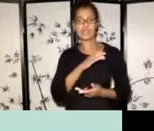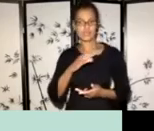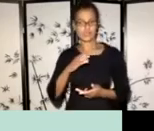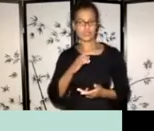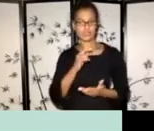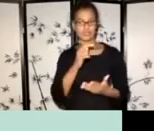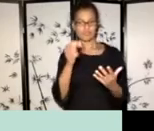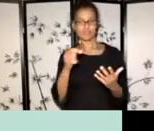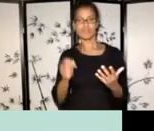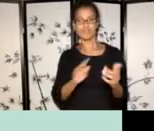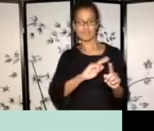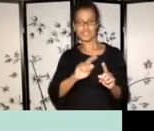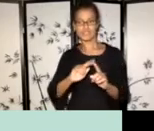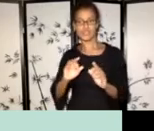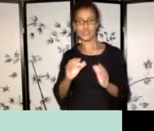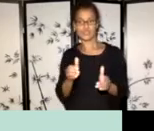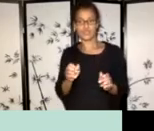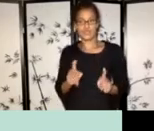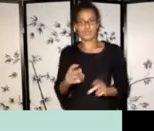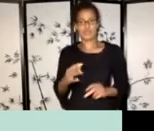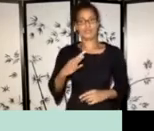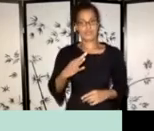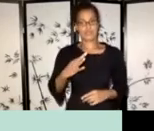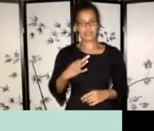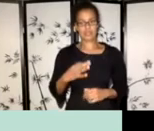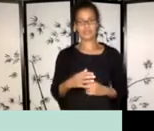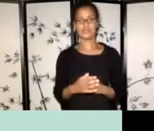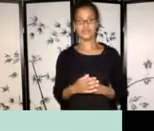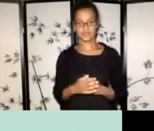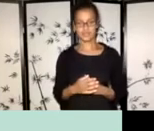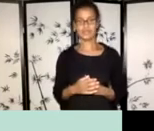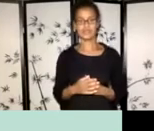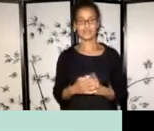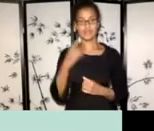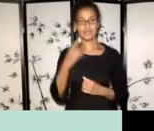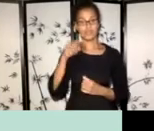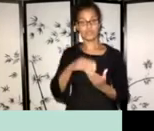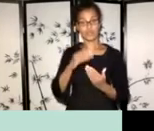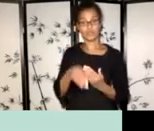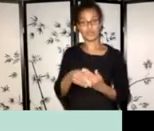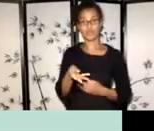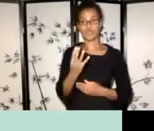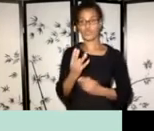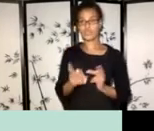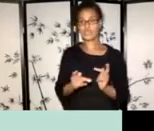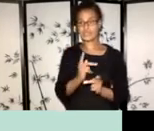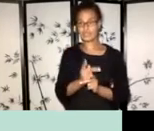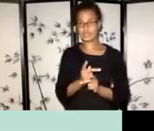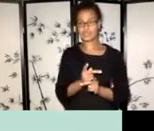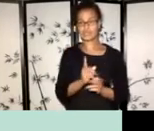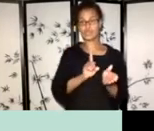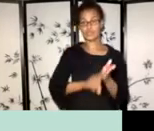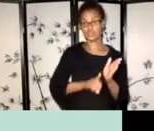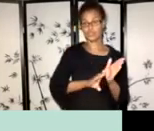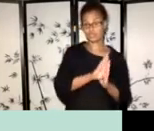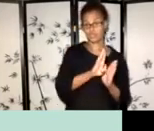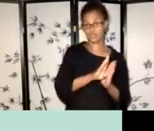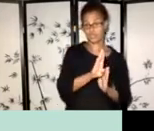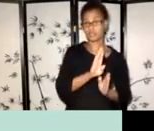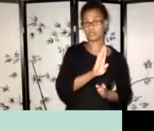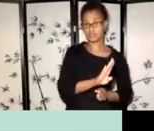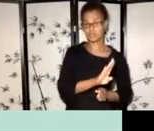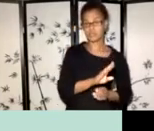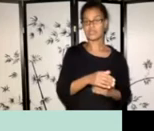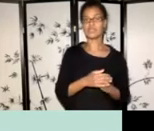so we have, um, four categories for this program. So we have research and development, which will lead to the